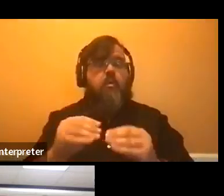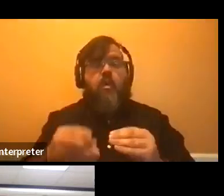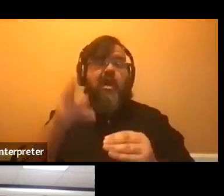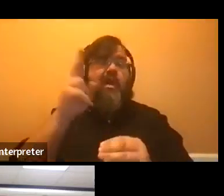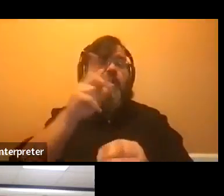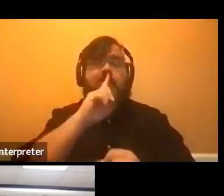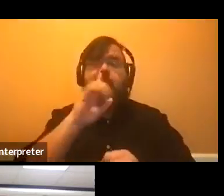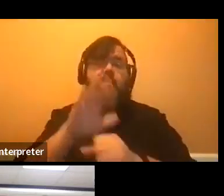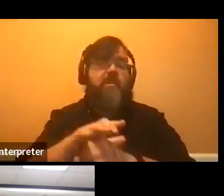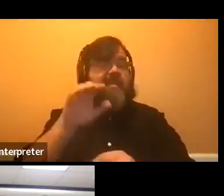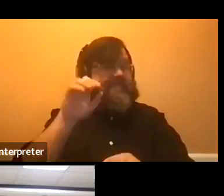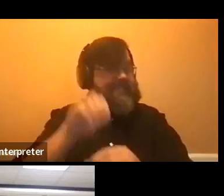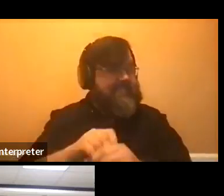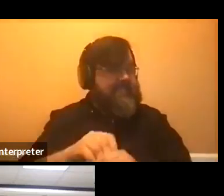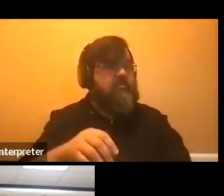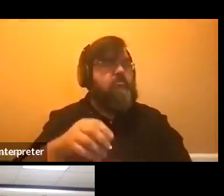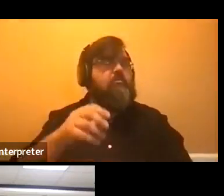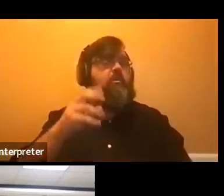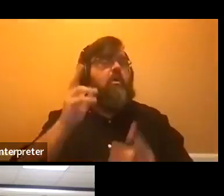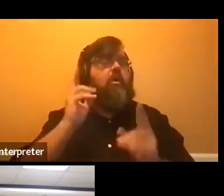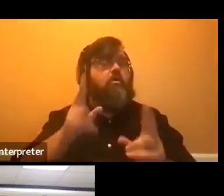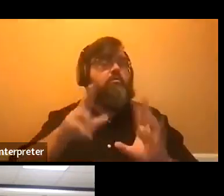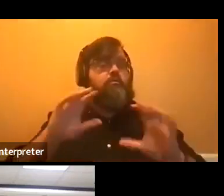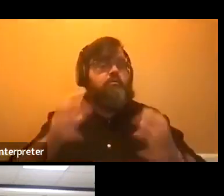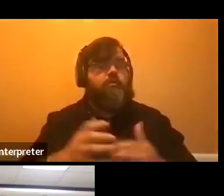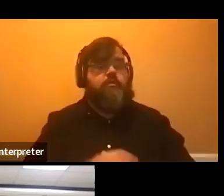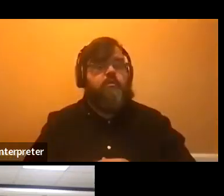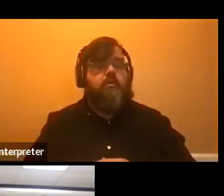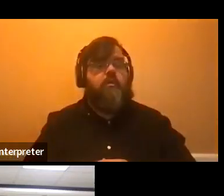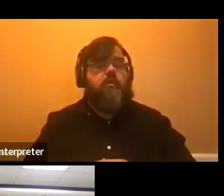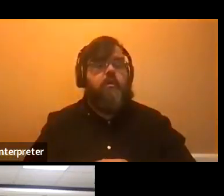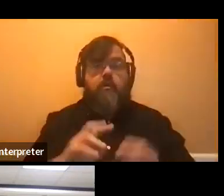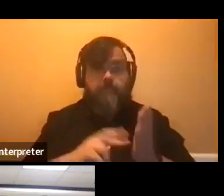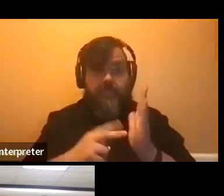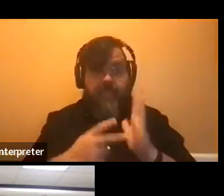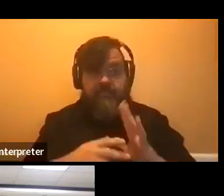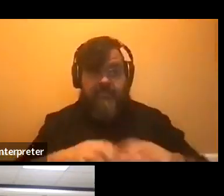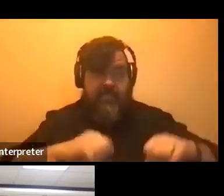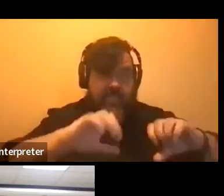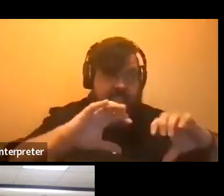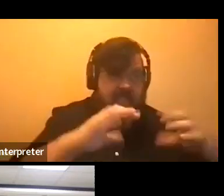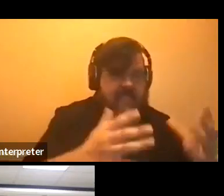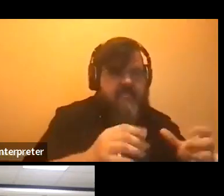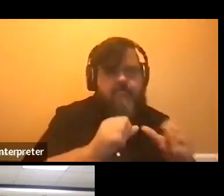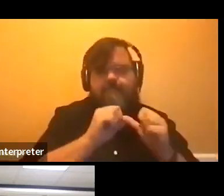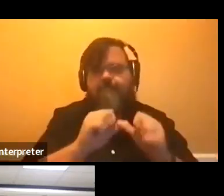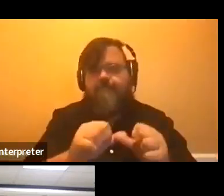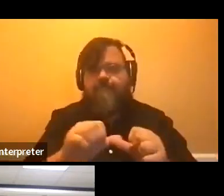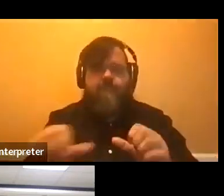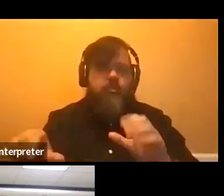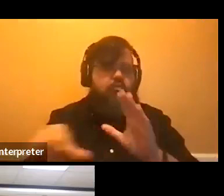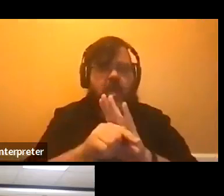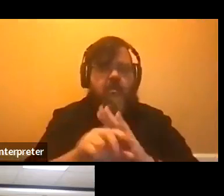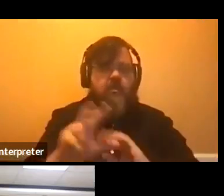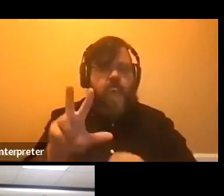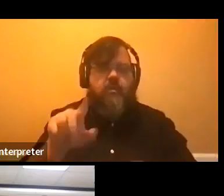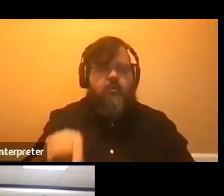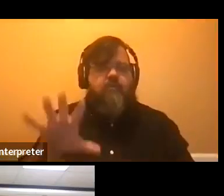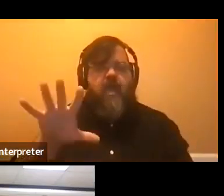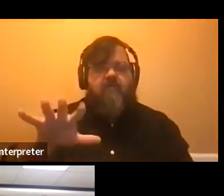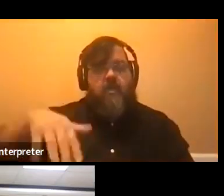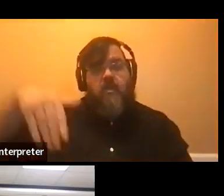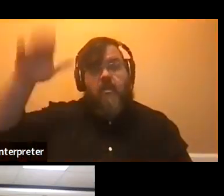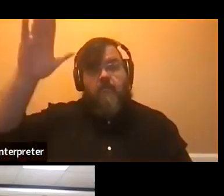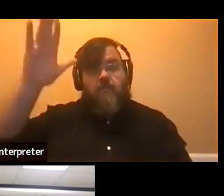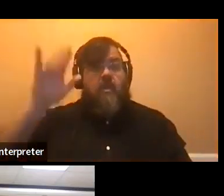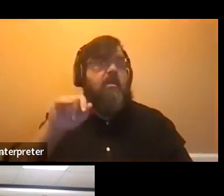So for the regular honors program, you have to earn and maintain a 3.35 GPA. If you earn a 3.5, you